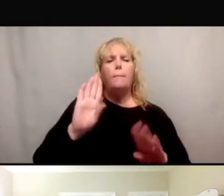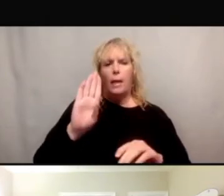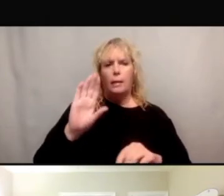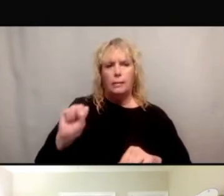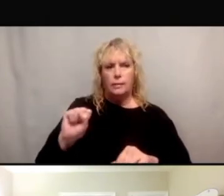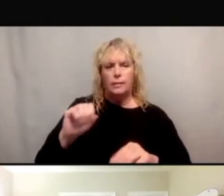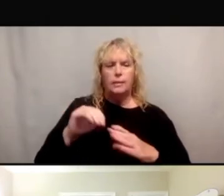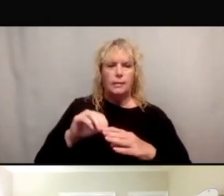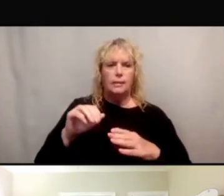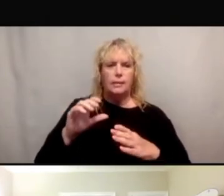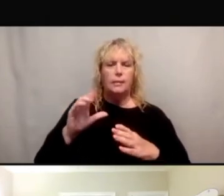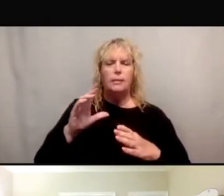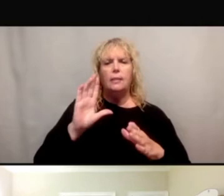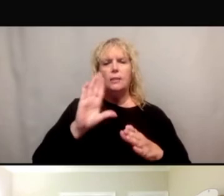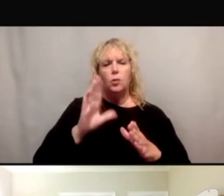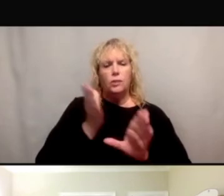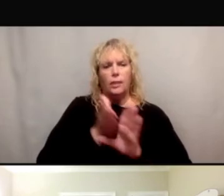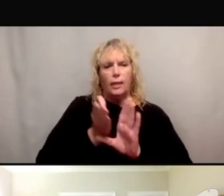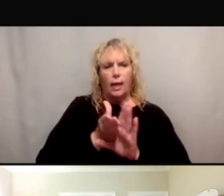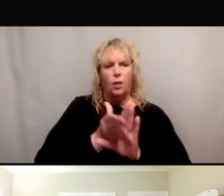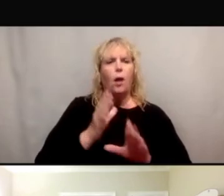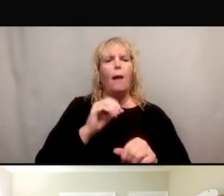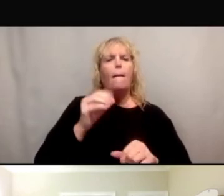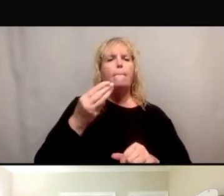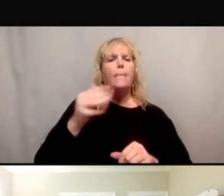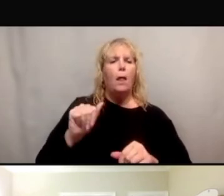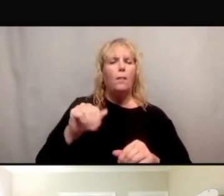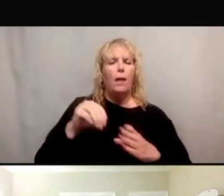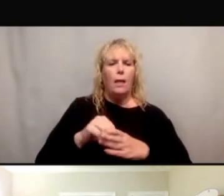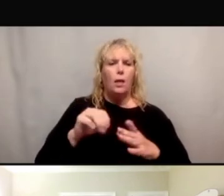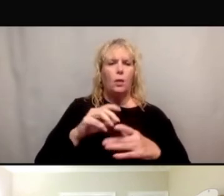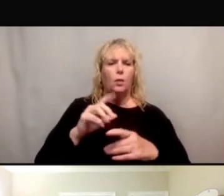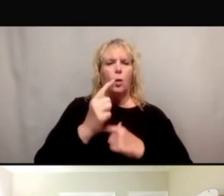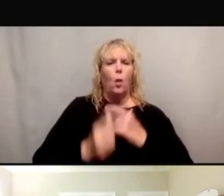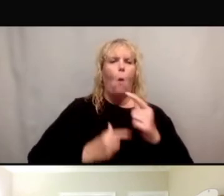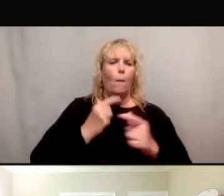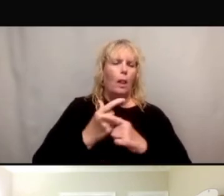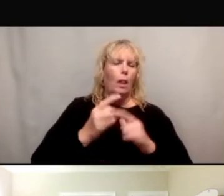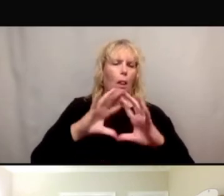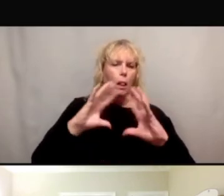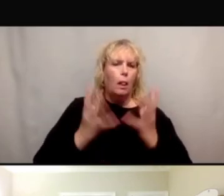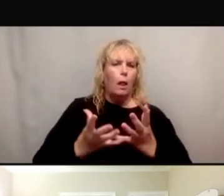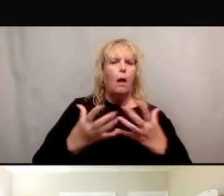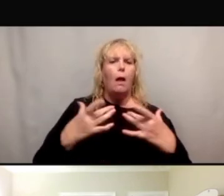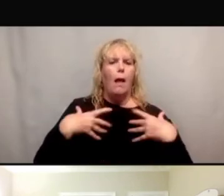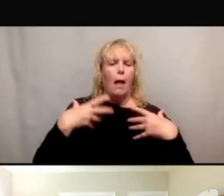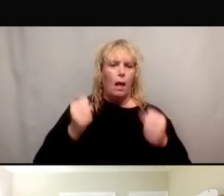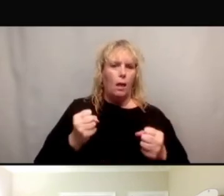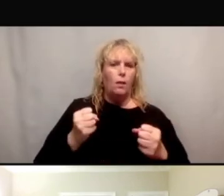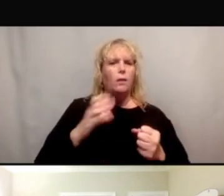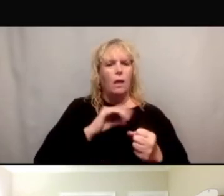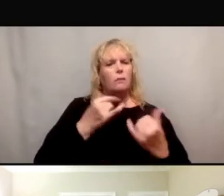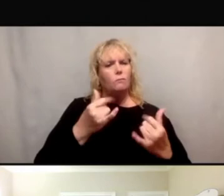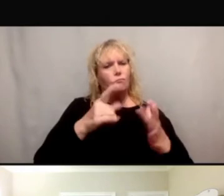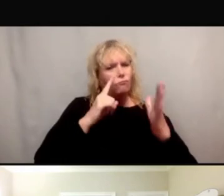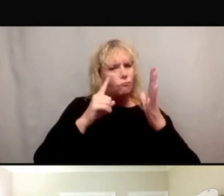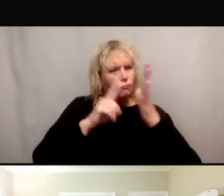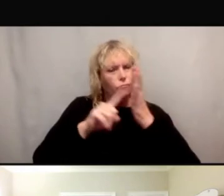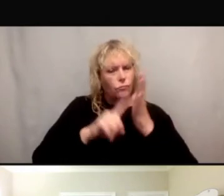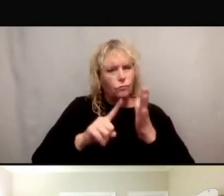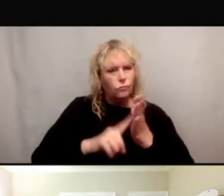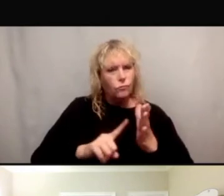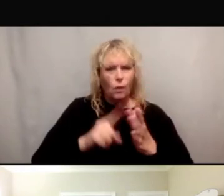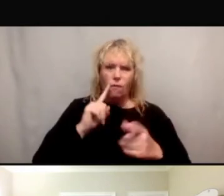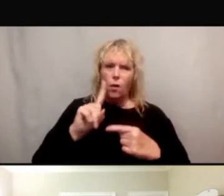and a Master's in Public Health and Global Health. And I've been in clinical trials and clinical research for about 20 years now, having